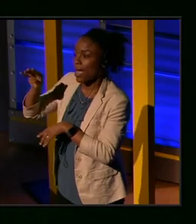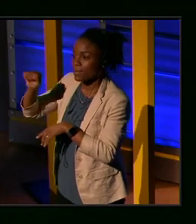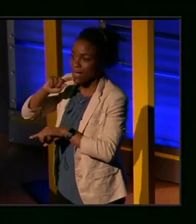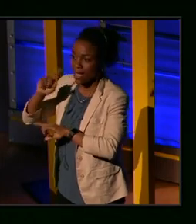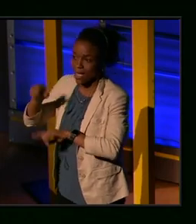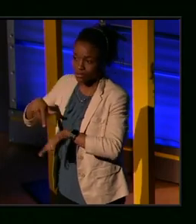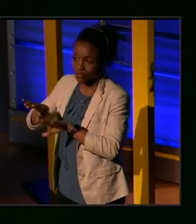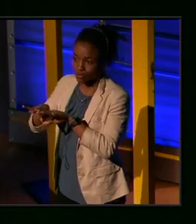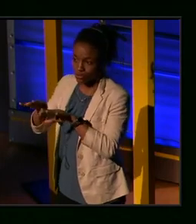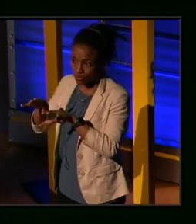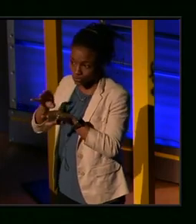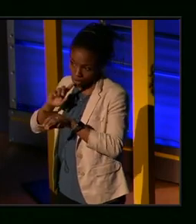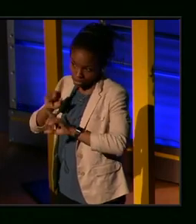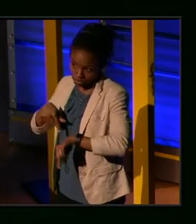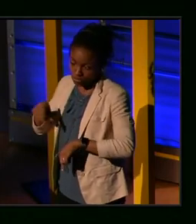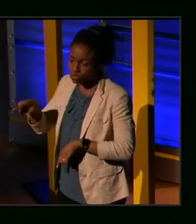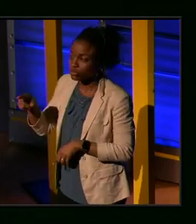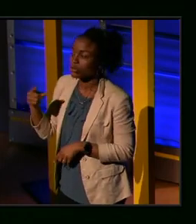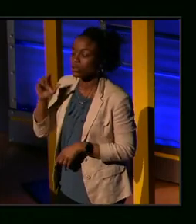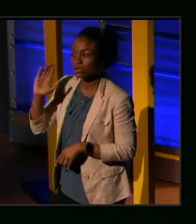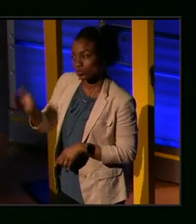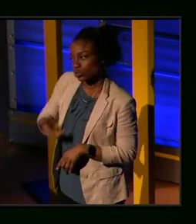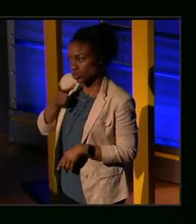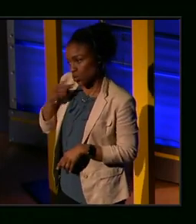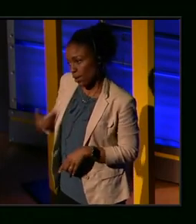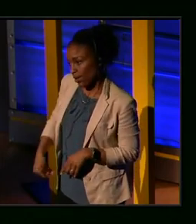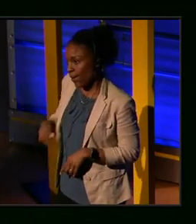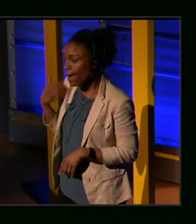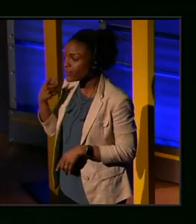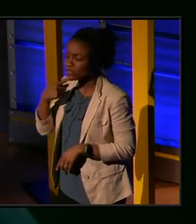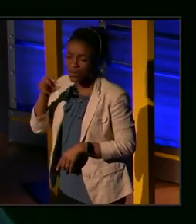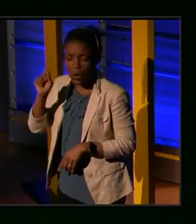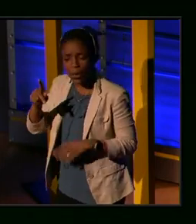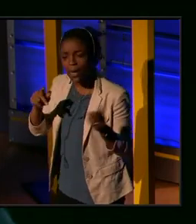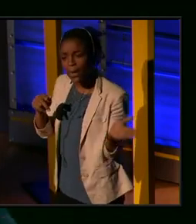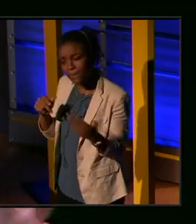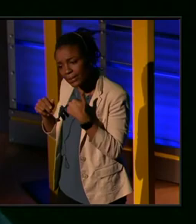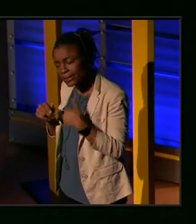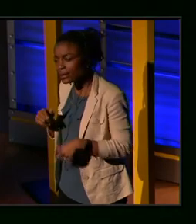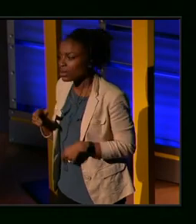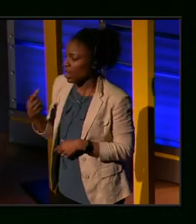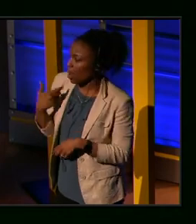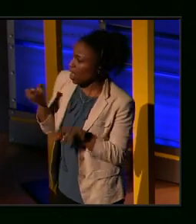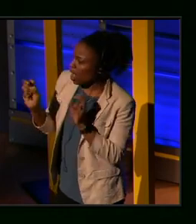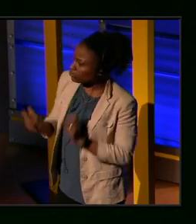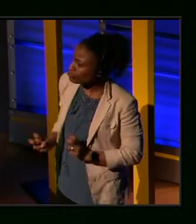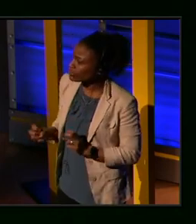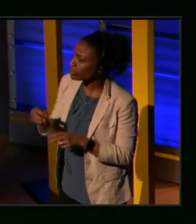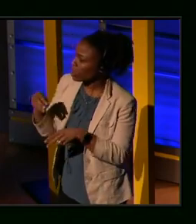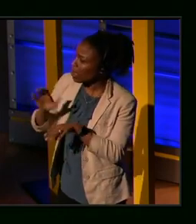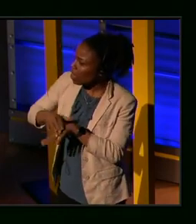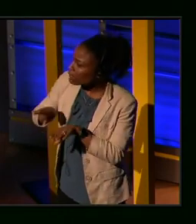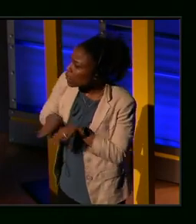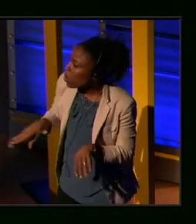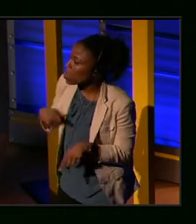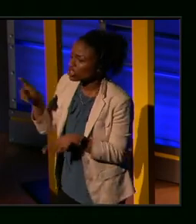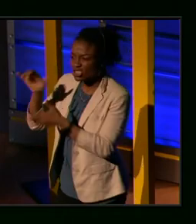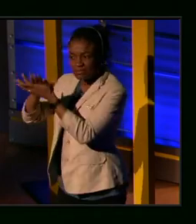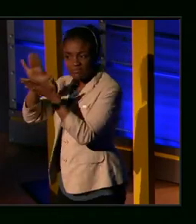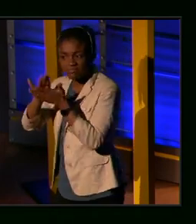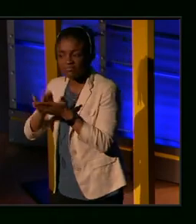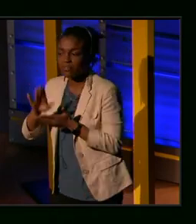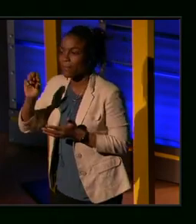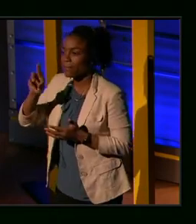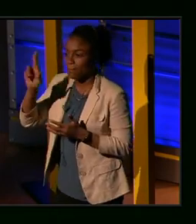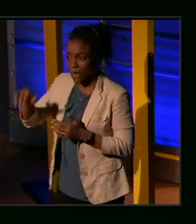And I just introduced myself. And she said, okay, come in. And I just, she just, I sat down on the floor and she was just cleaning berries.